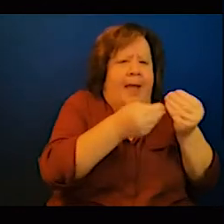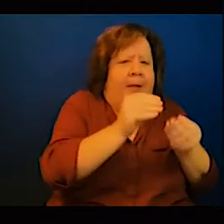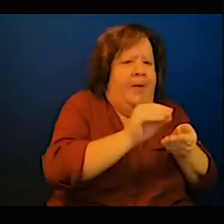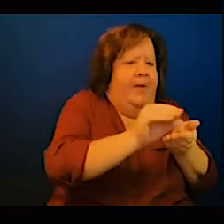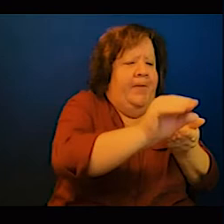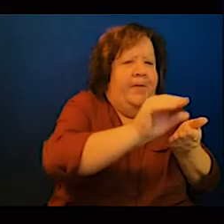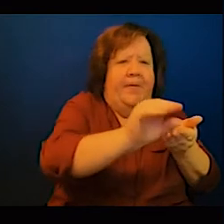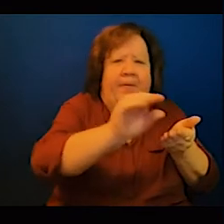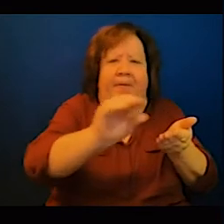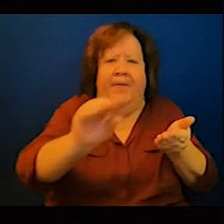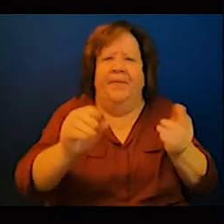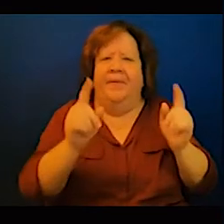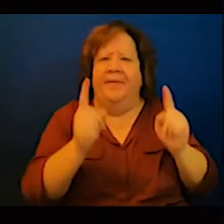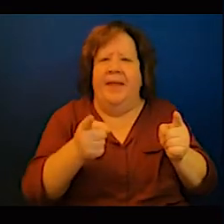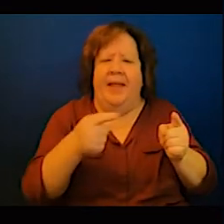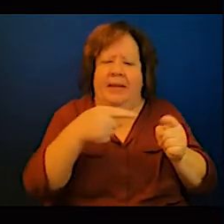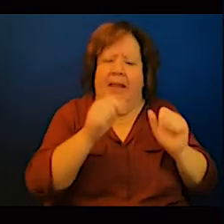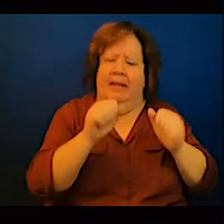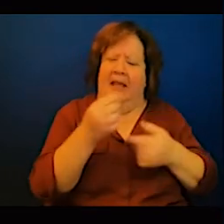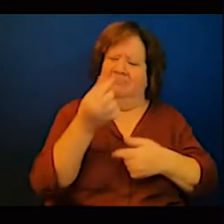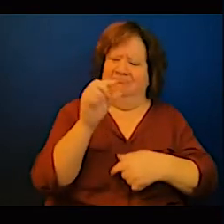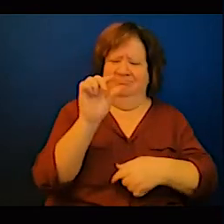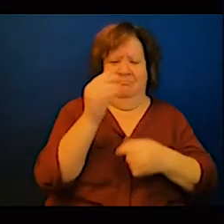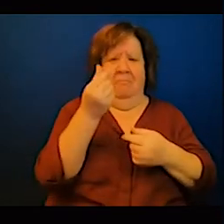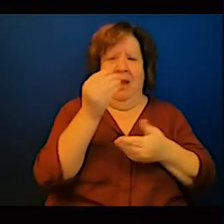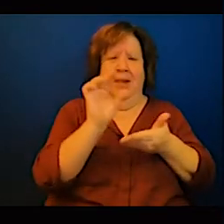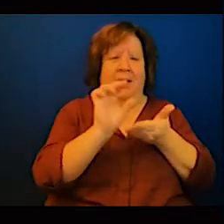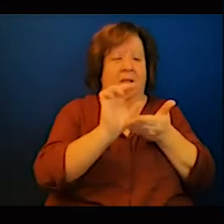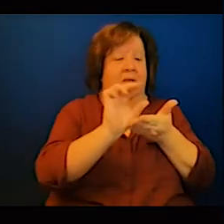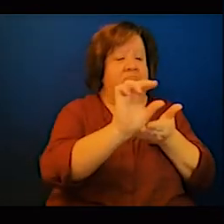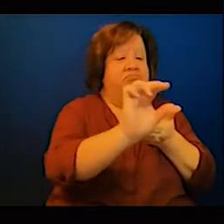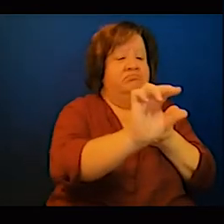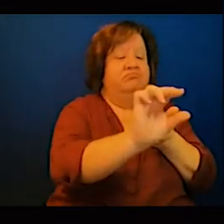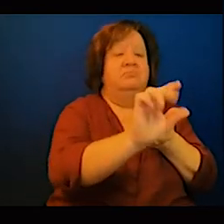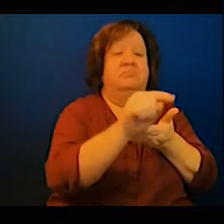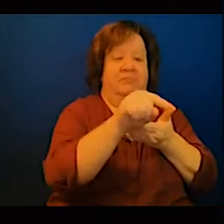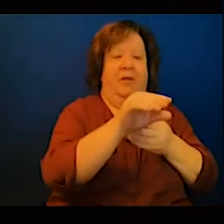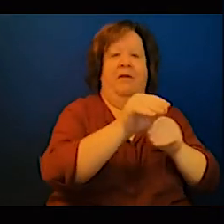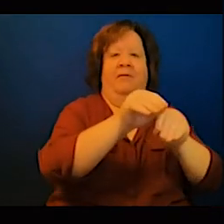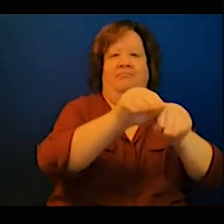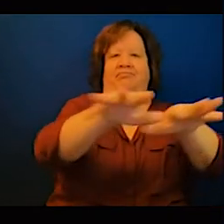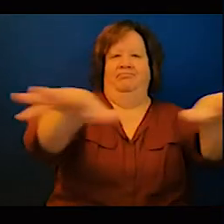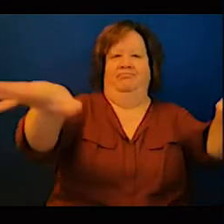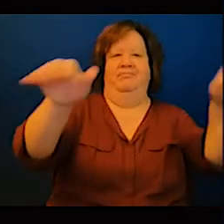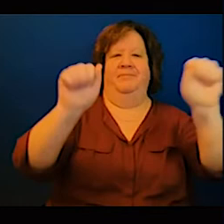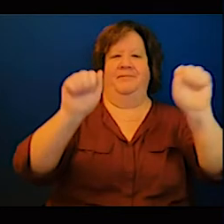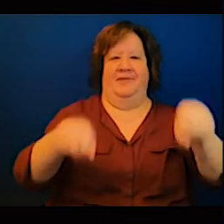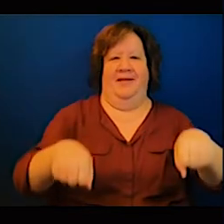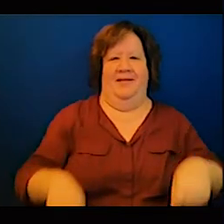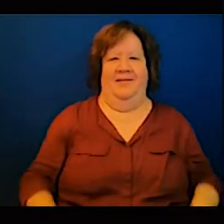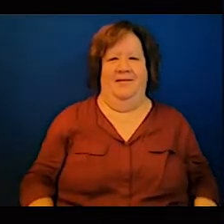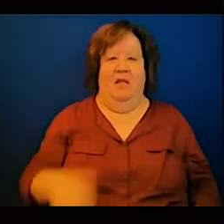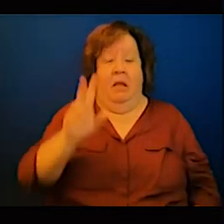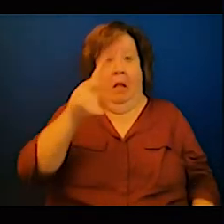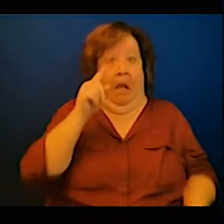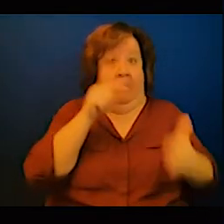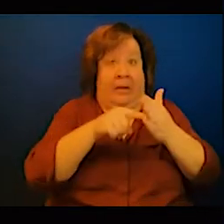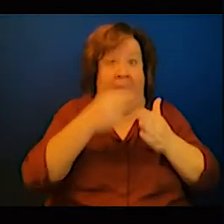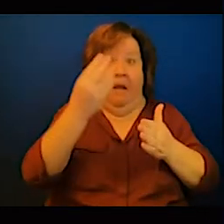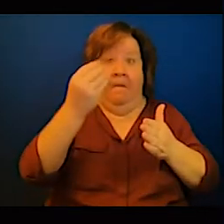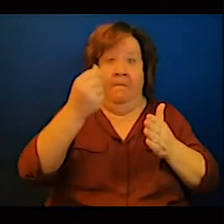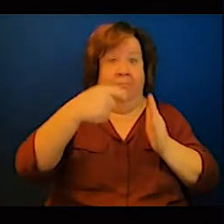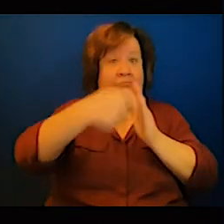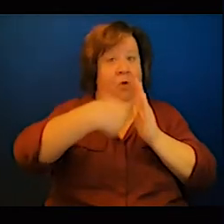to the project that don't have a direction no but at least there's flexibility there is listening to the